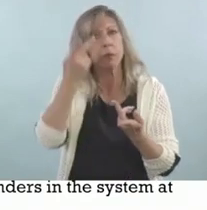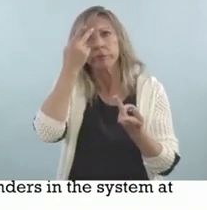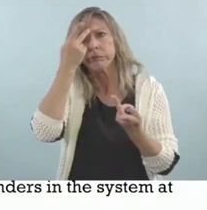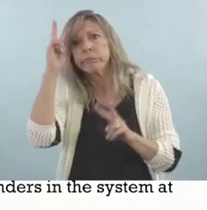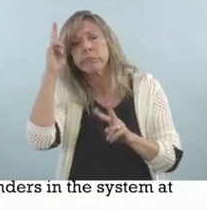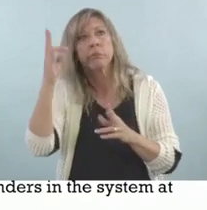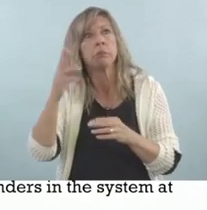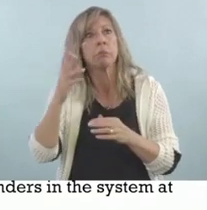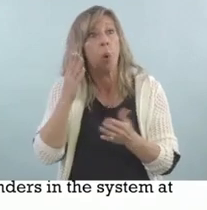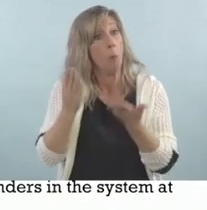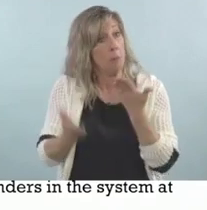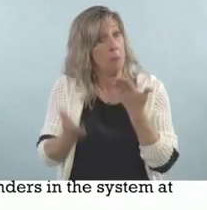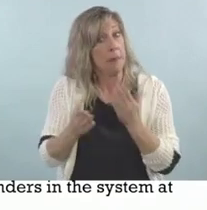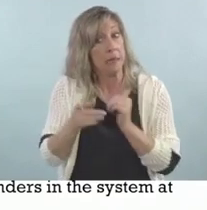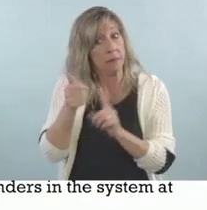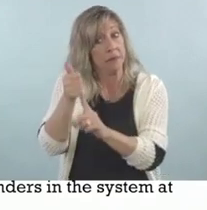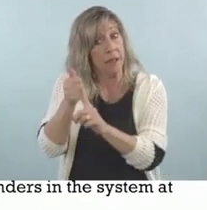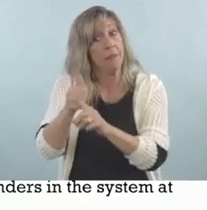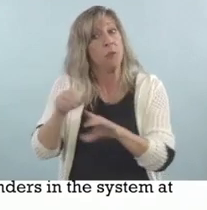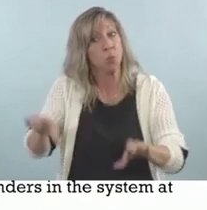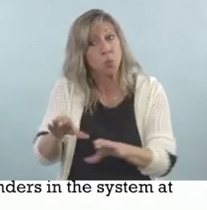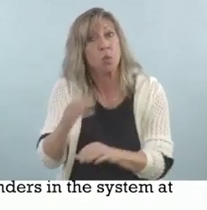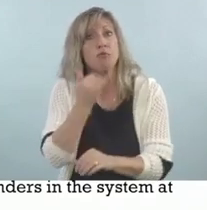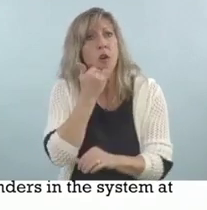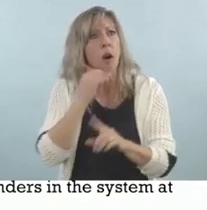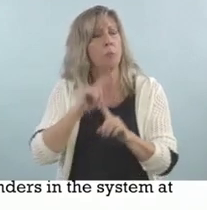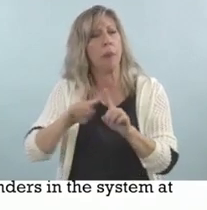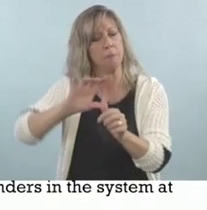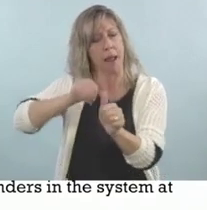they did commit the crime, but they didn't understand what they were doing.